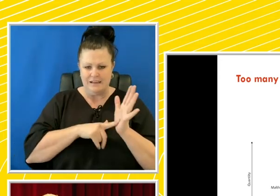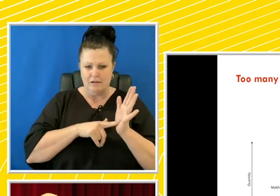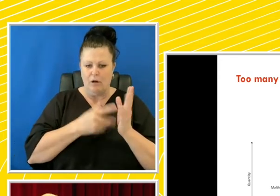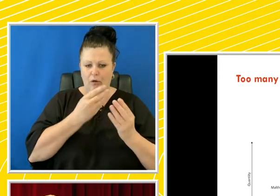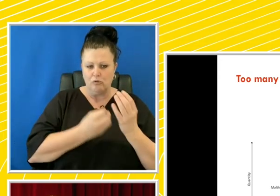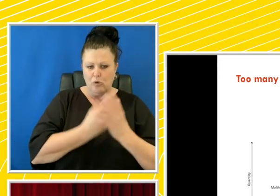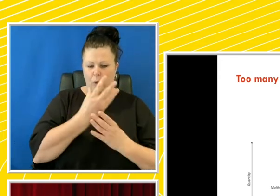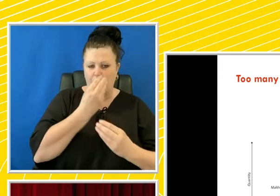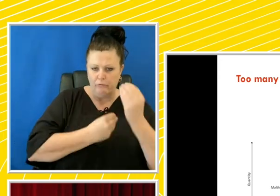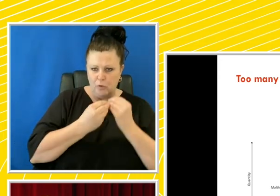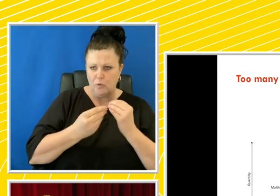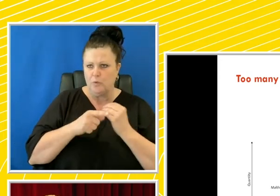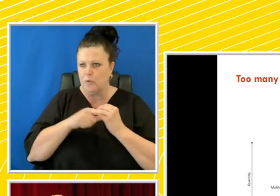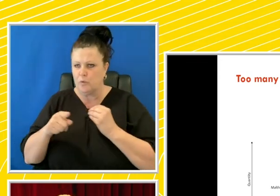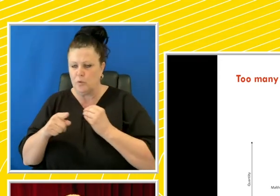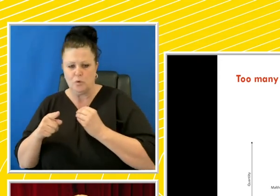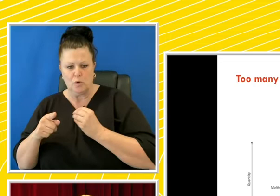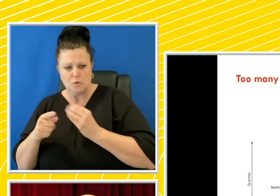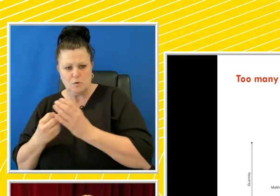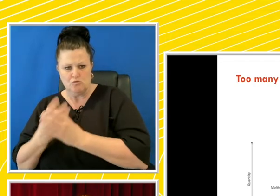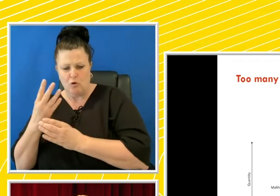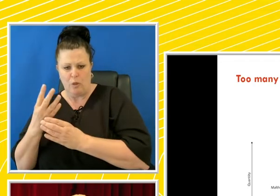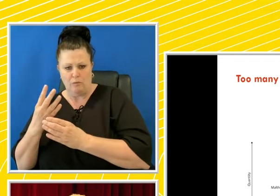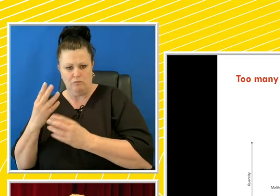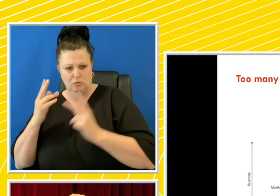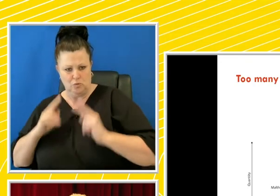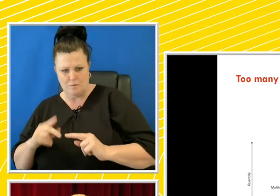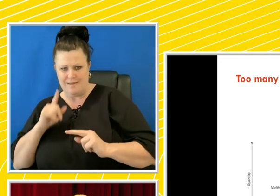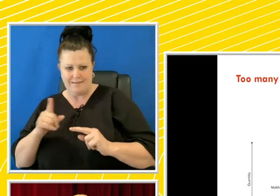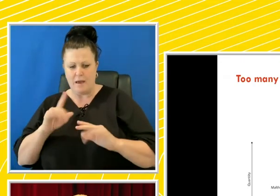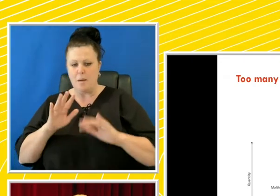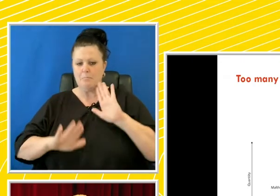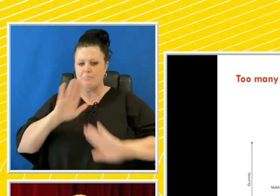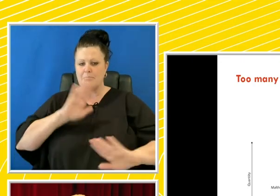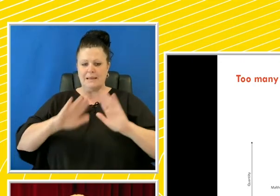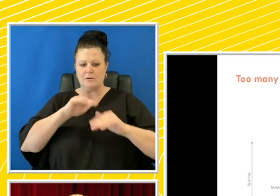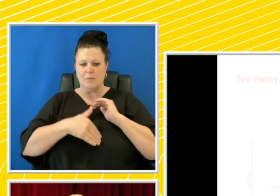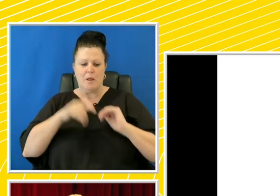adds to the moral panic that enables malignant eugenic discourses enabling the krunk and mortar.